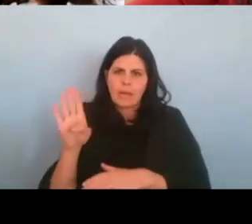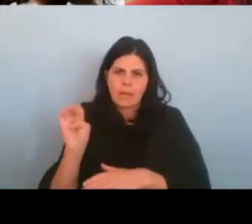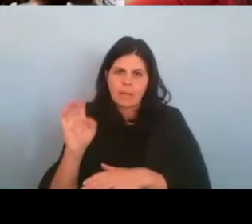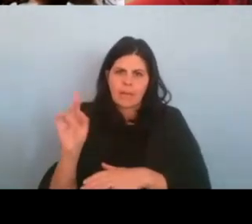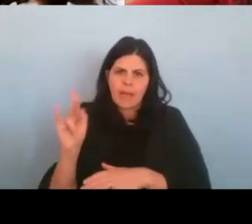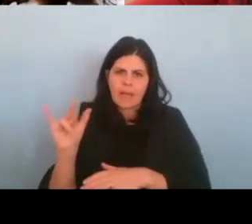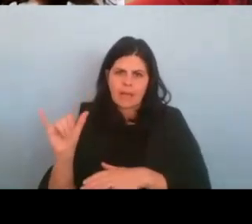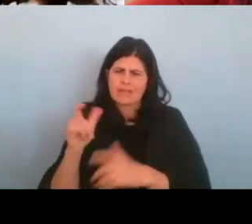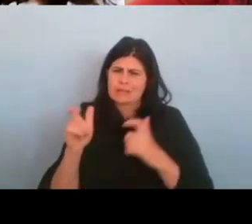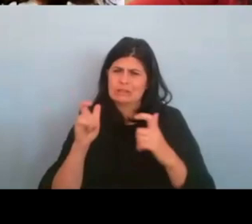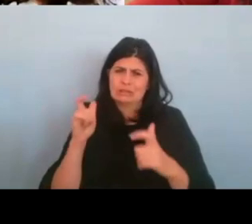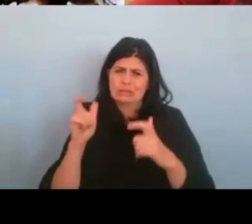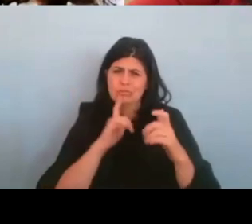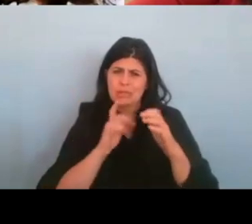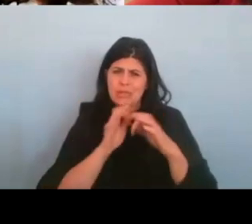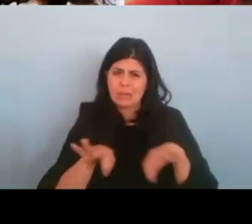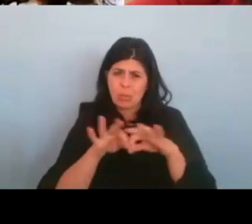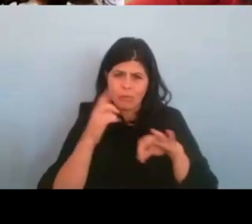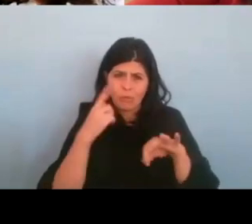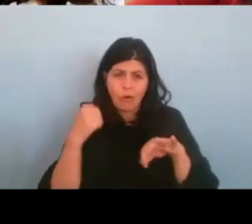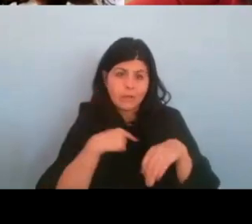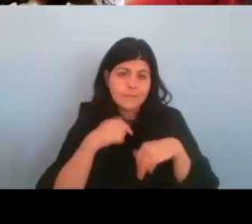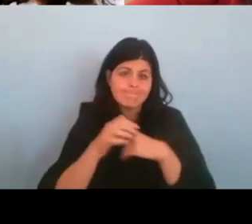very, very important for us. So.